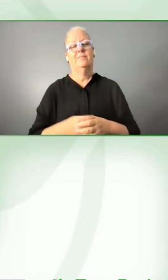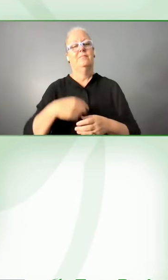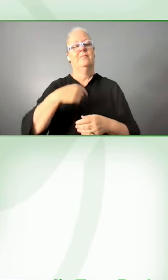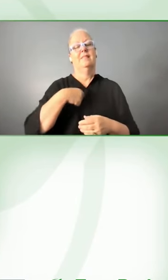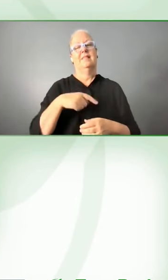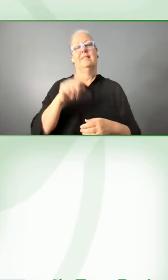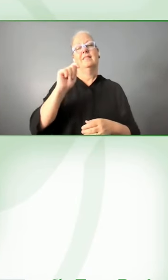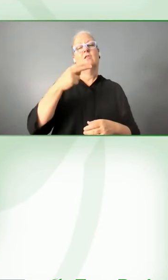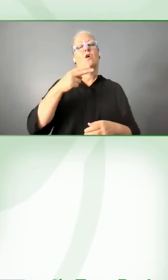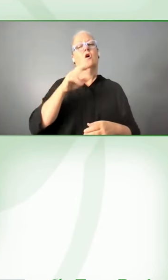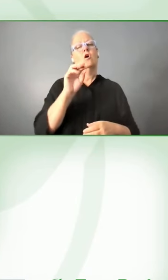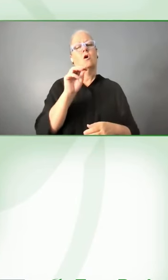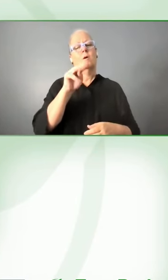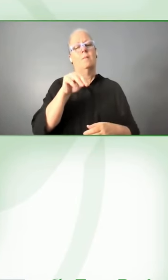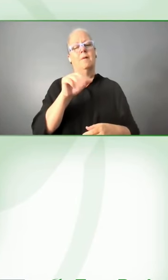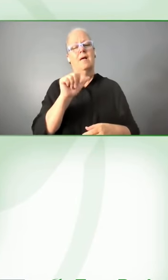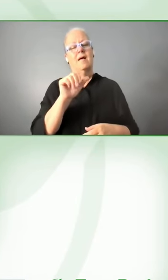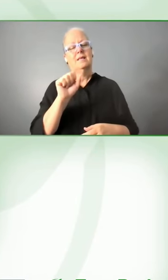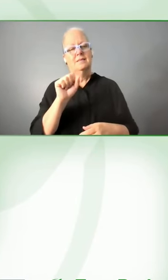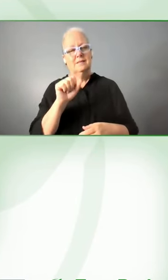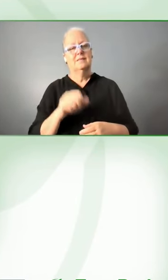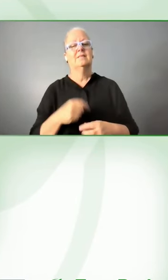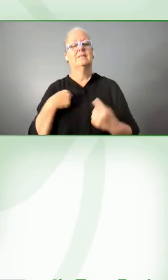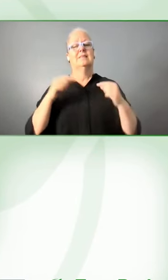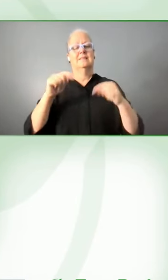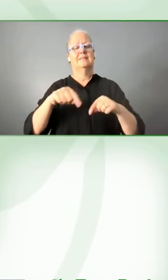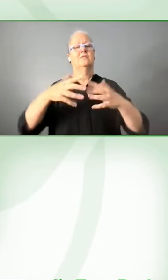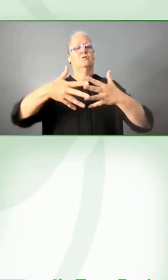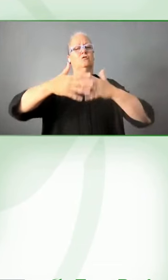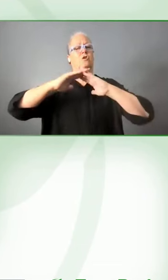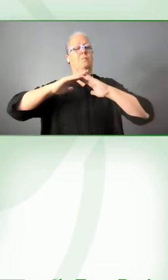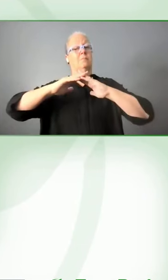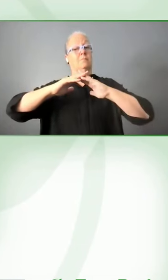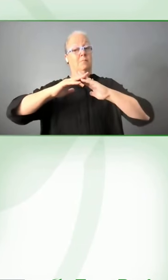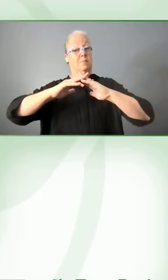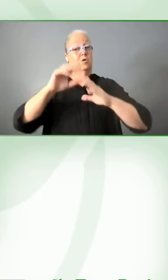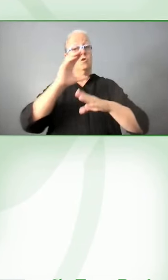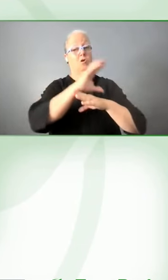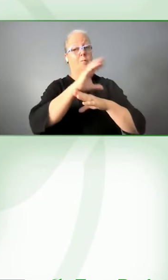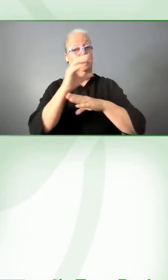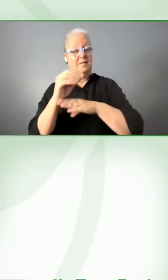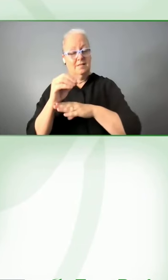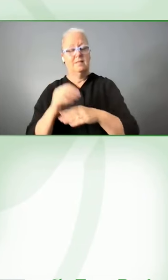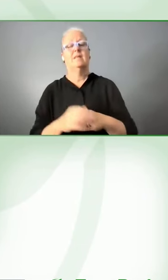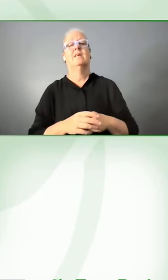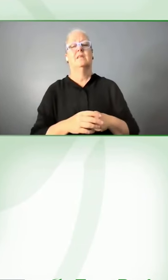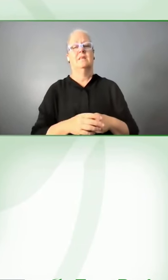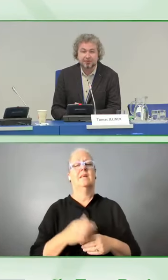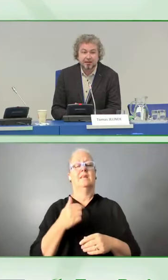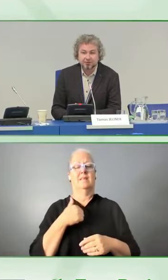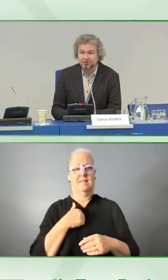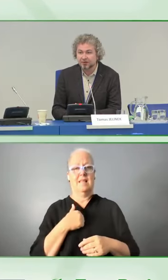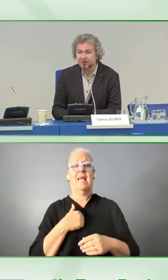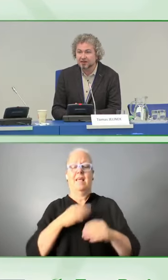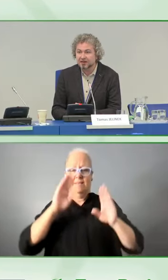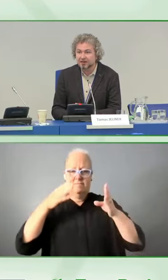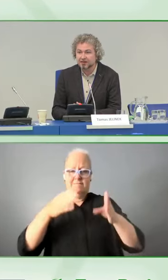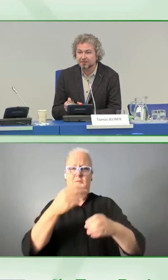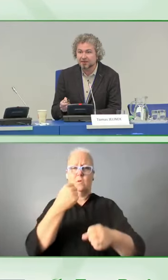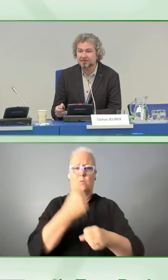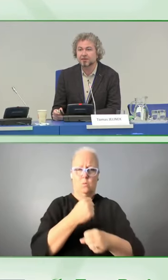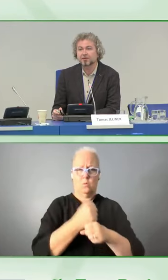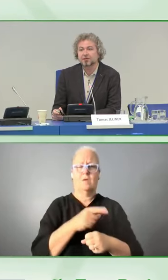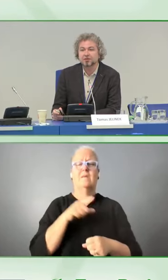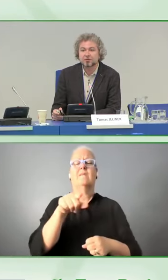here from a startup company and we are making mobile applications for the visually impaired. I would like to talk